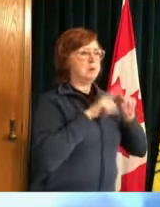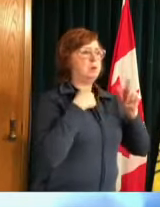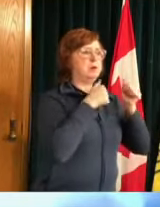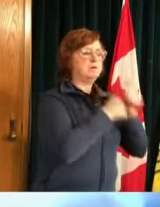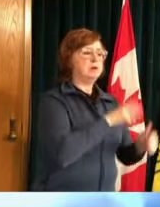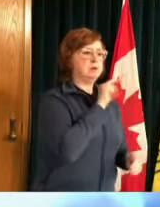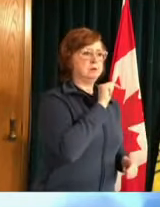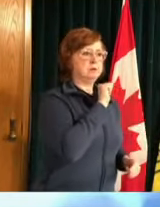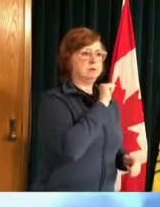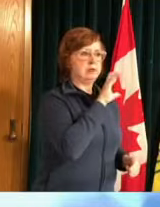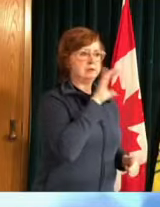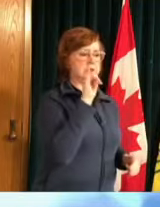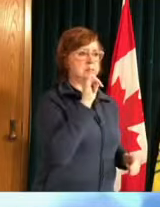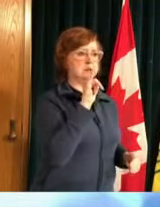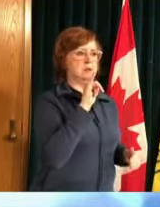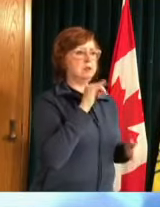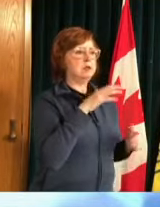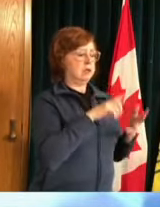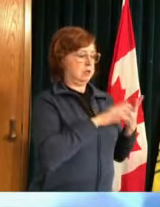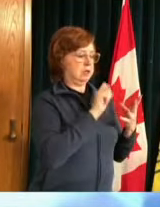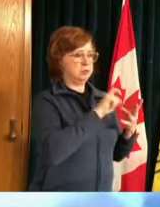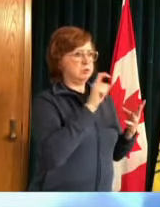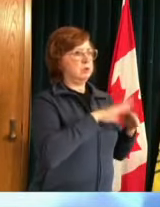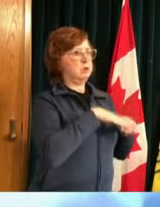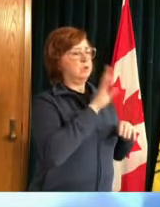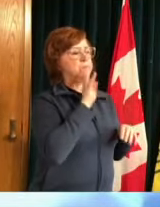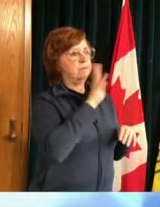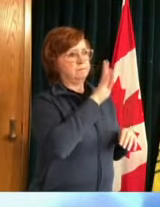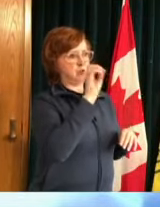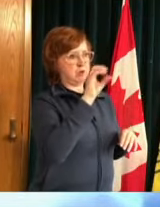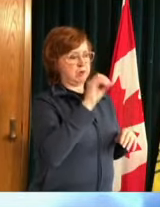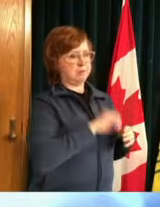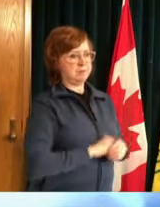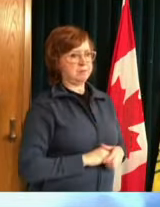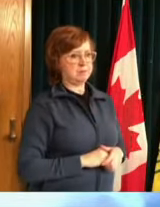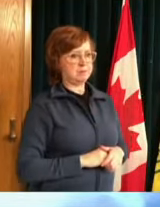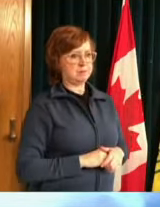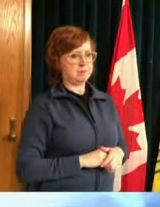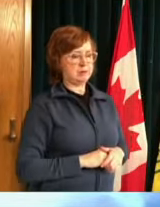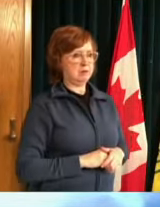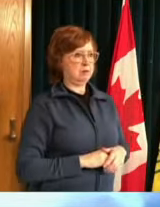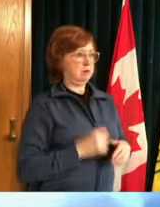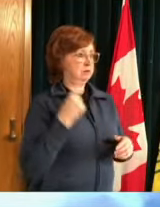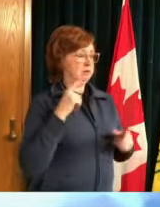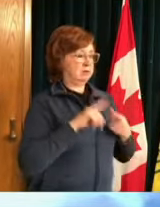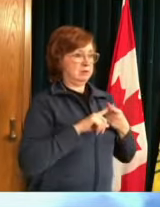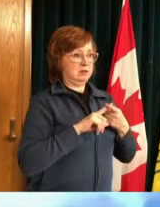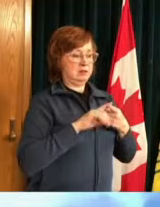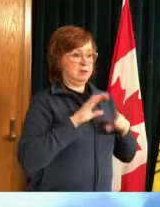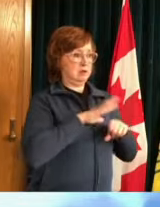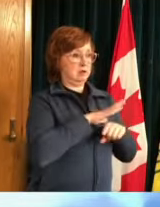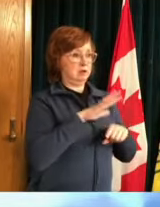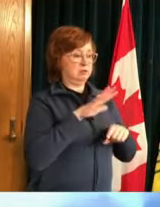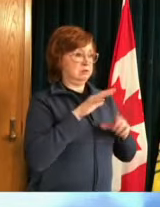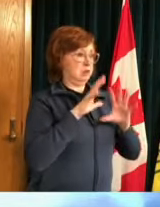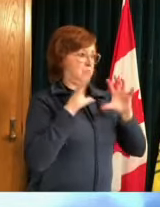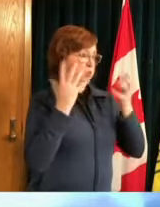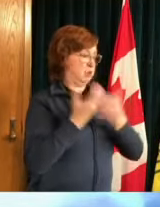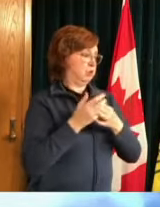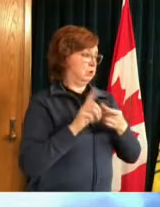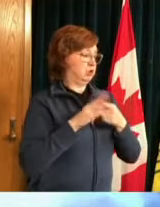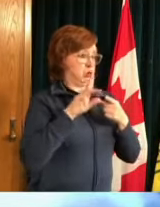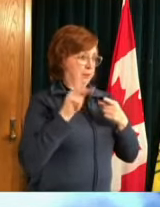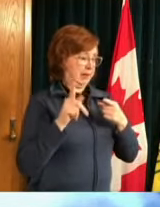and older can get the vaccine in other parts of the world in the uk it's available for 30 and older the bulk of the vaccination in the uk is